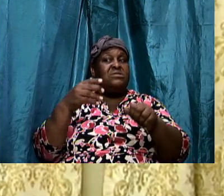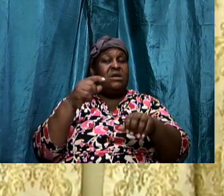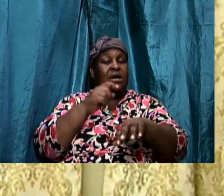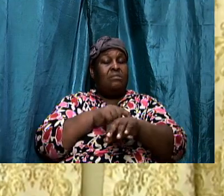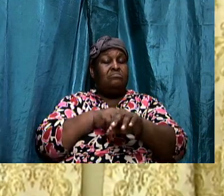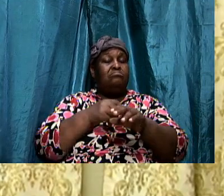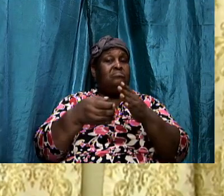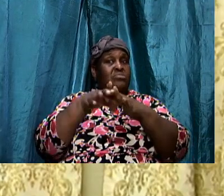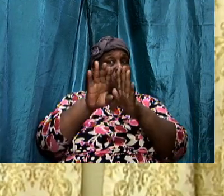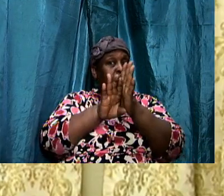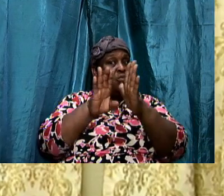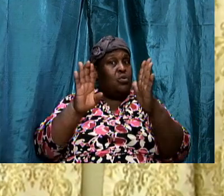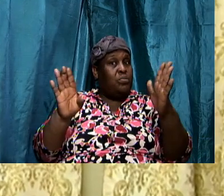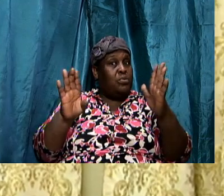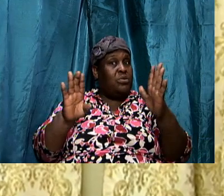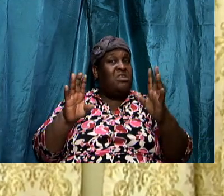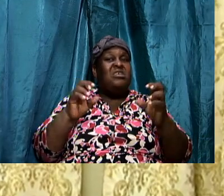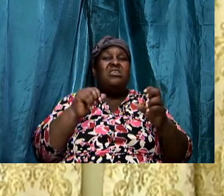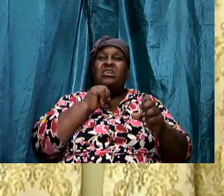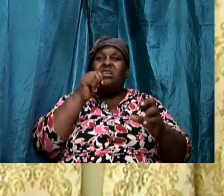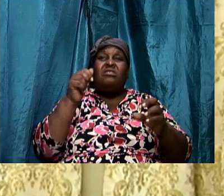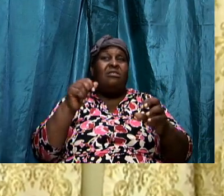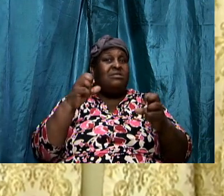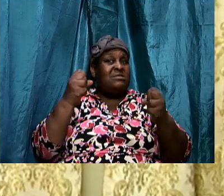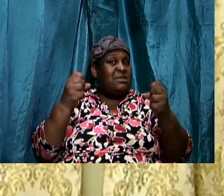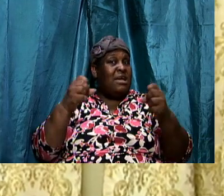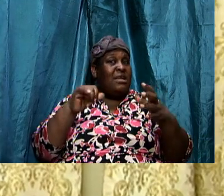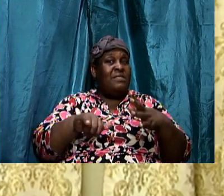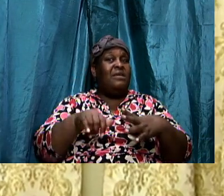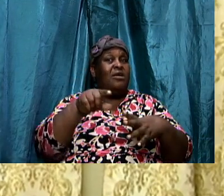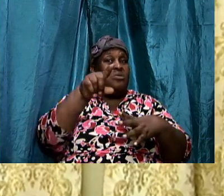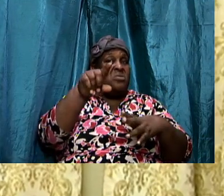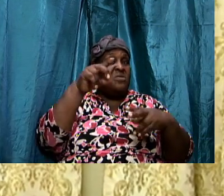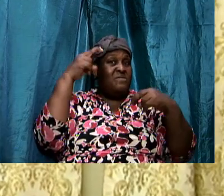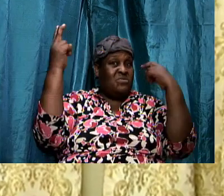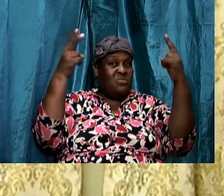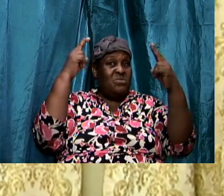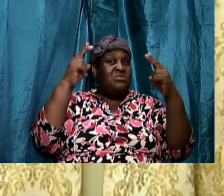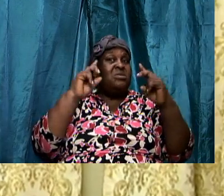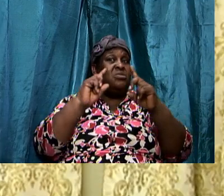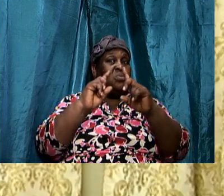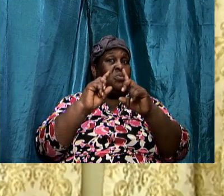that you are victorious and you are going through